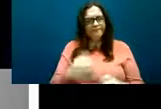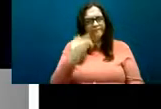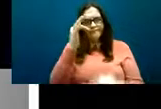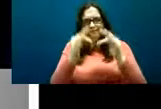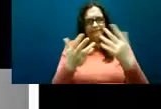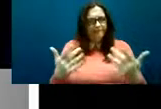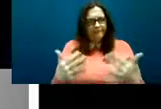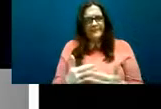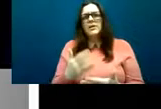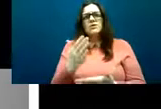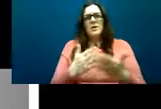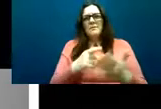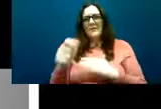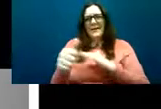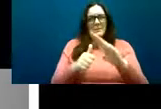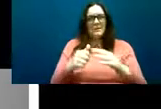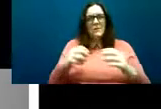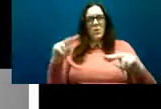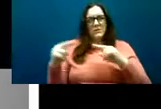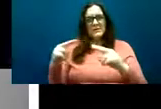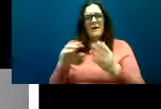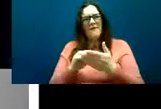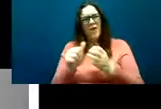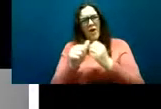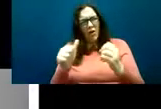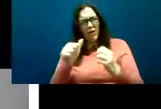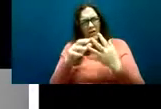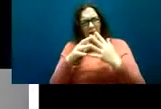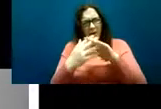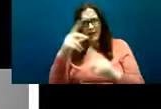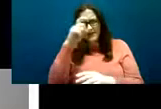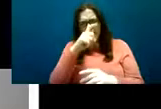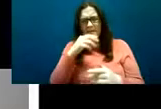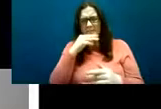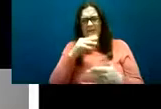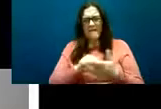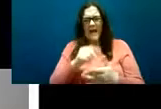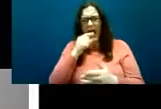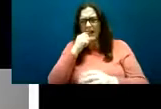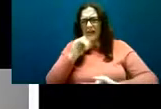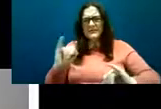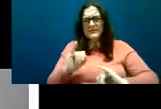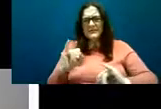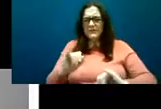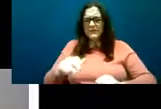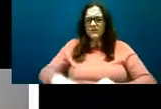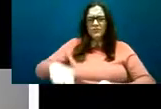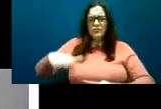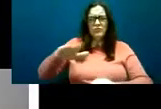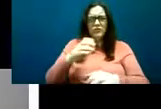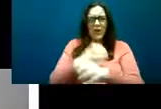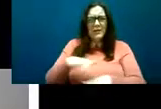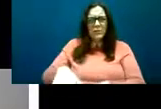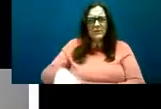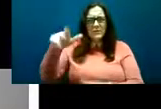for example adverse childhood experiences trauma bullying family issues ignorance neglect stigma and